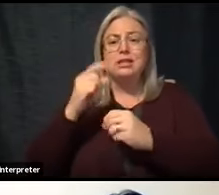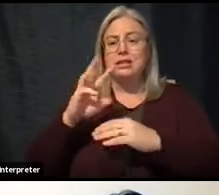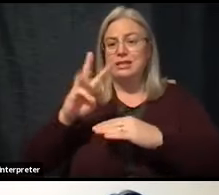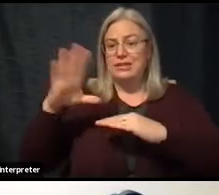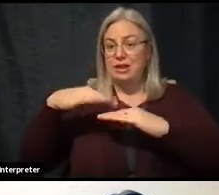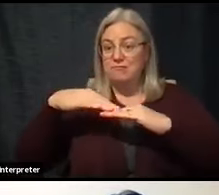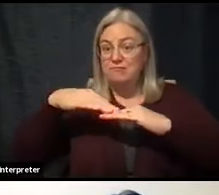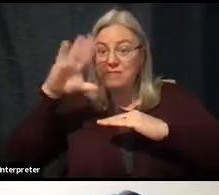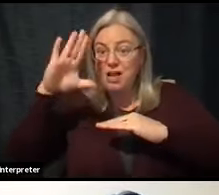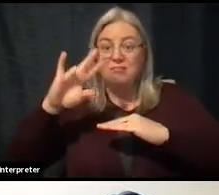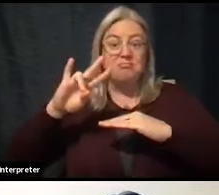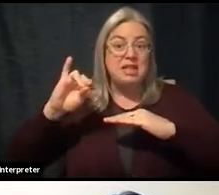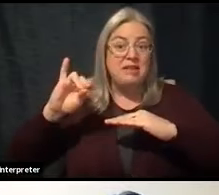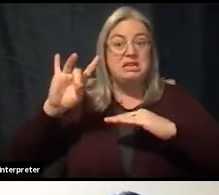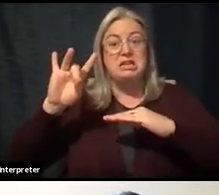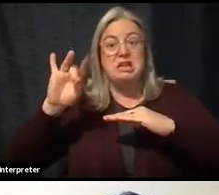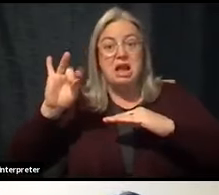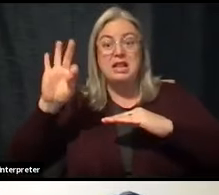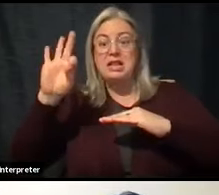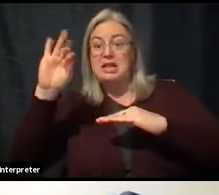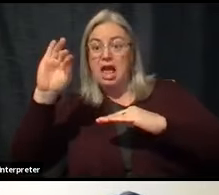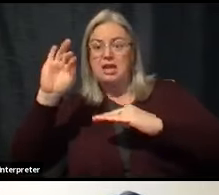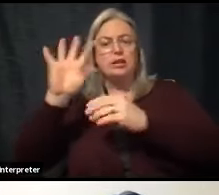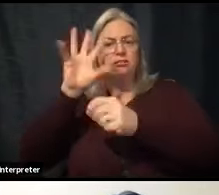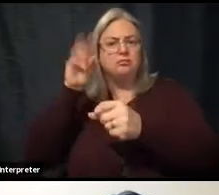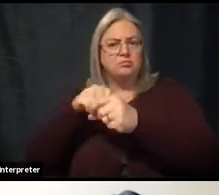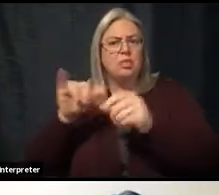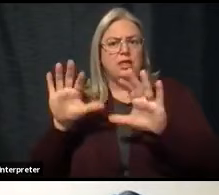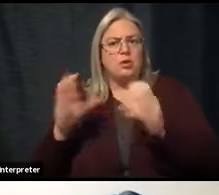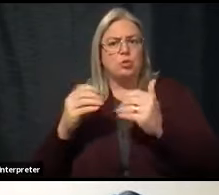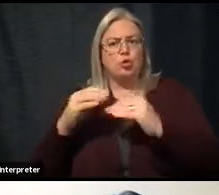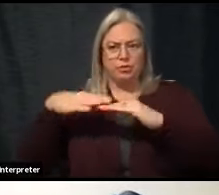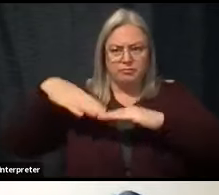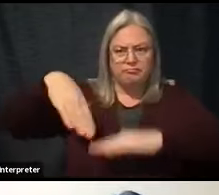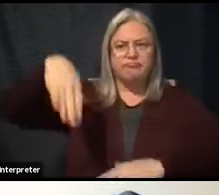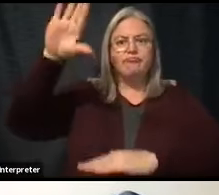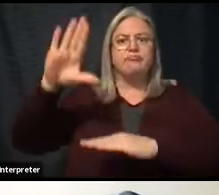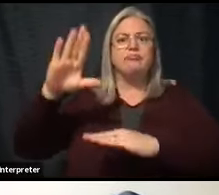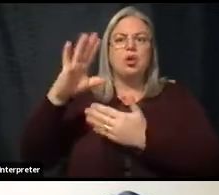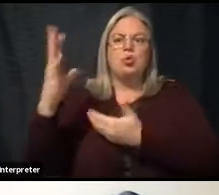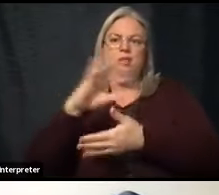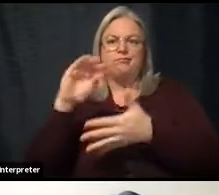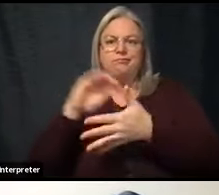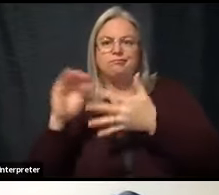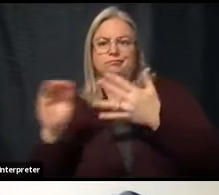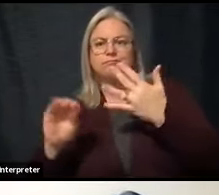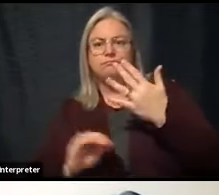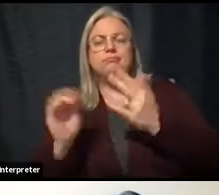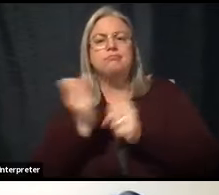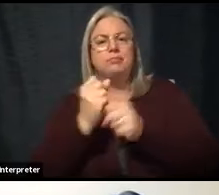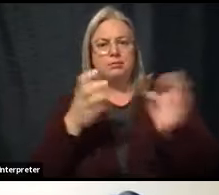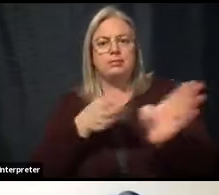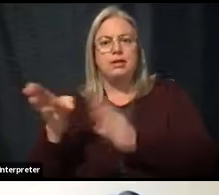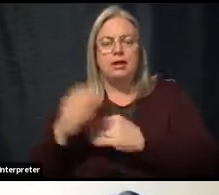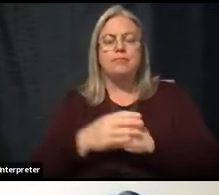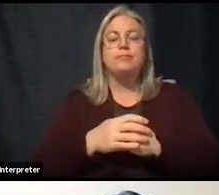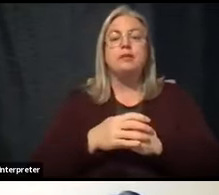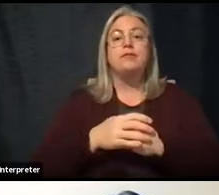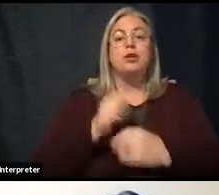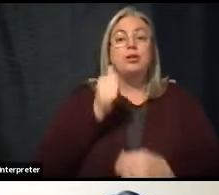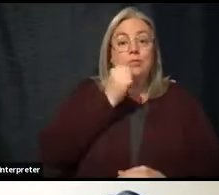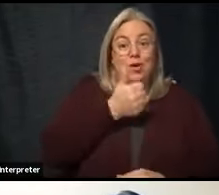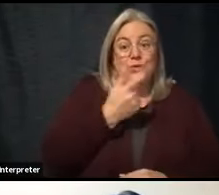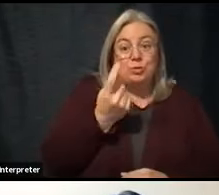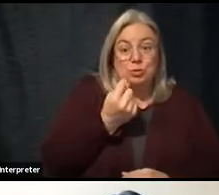older, 70, 80, 90, you're covered in that group. We'll walk you in. That appointment for tomorrow and for Wednesday,